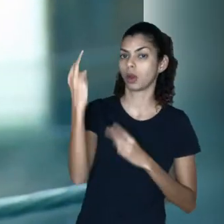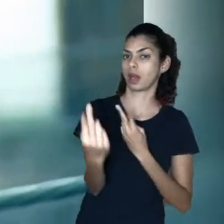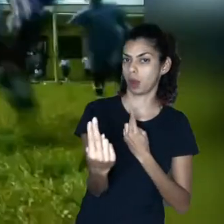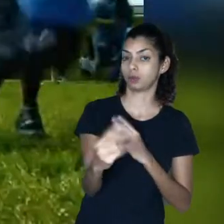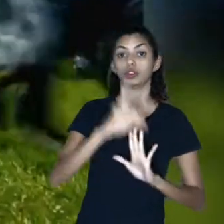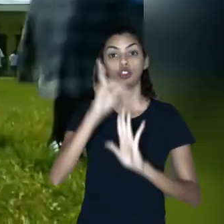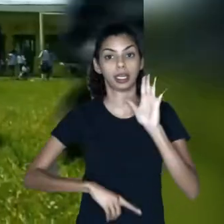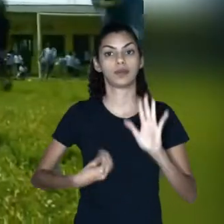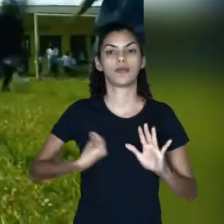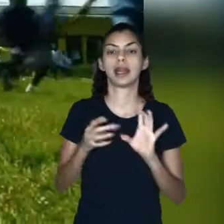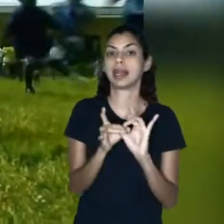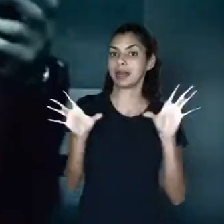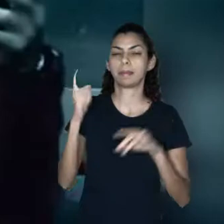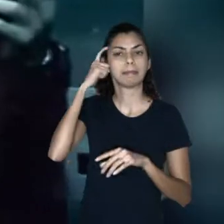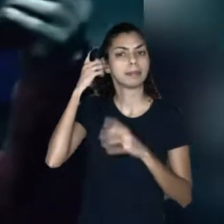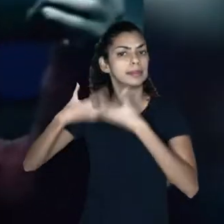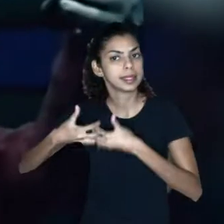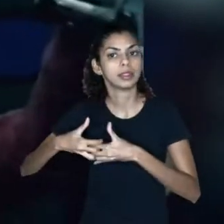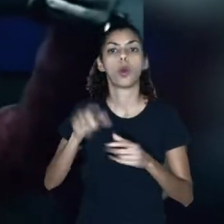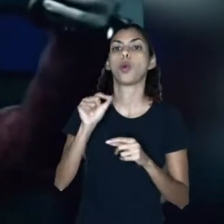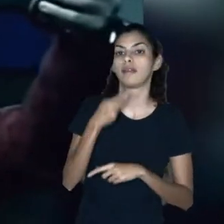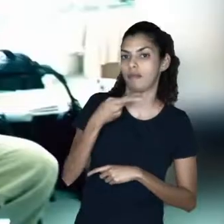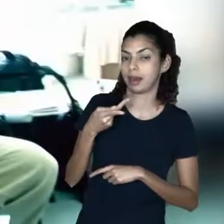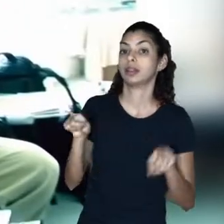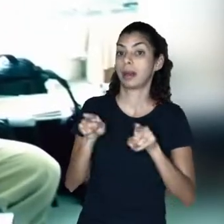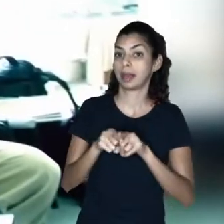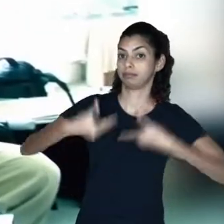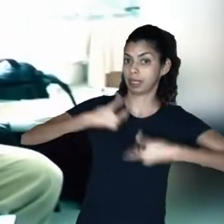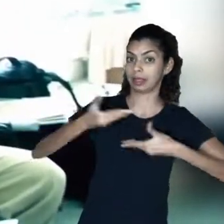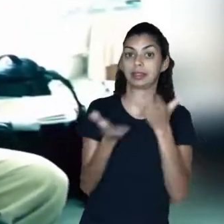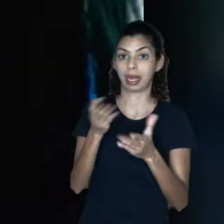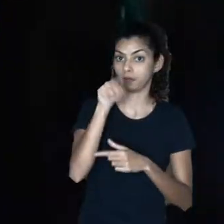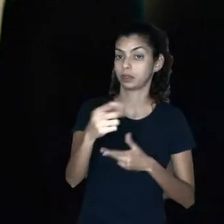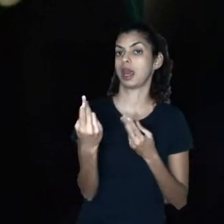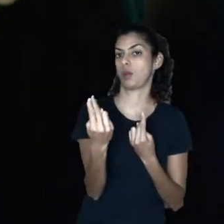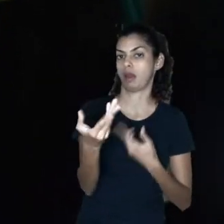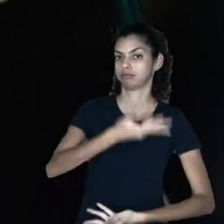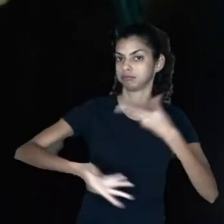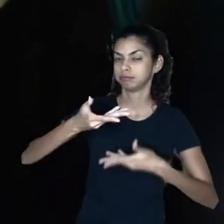like the right to live freely, to speak your mind, and to be treated as an equal.